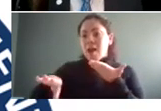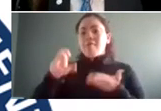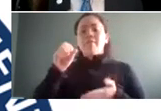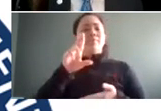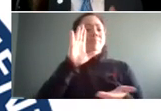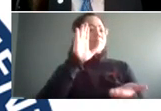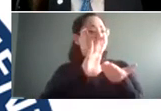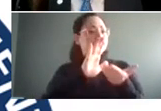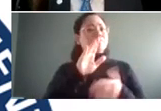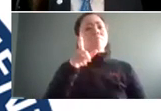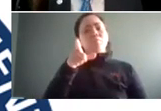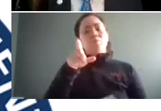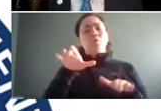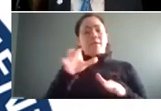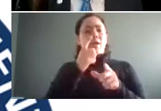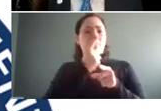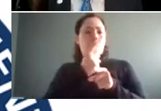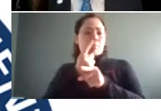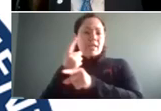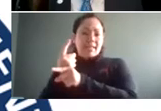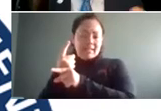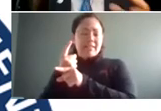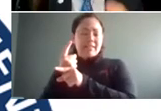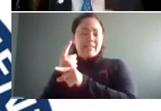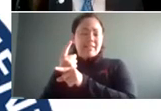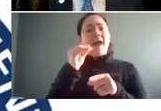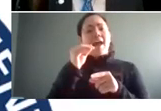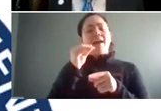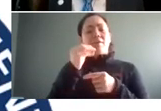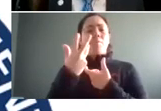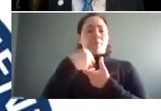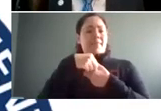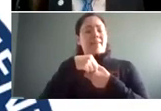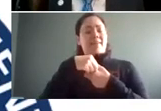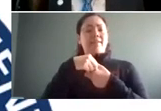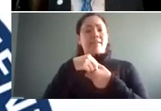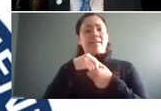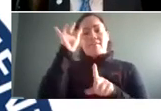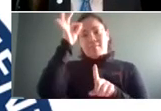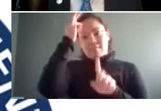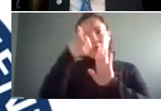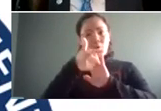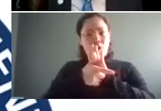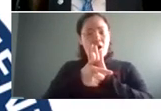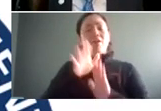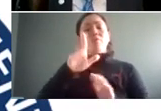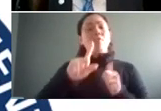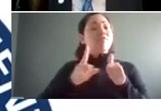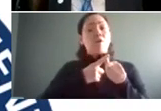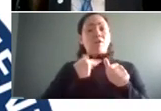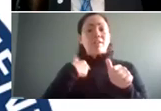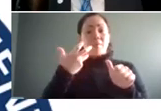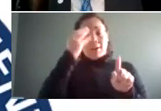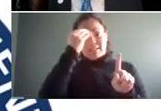that you're doing it correctly and that you're doing it within the regulations of federal law. The first thing I would tell you